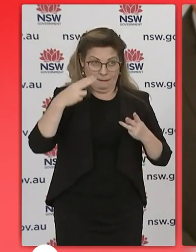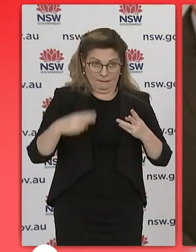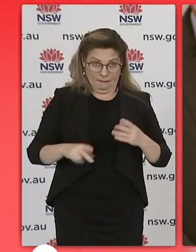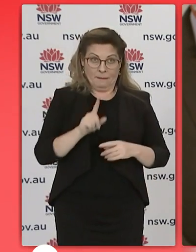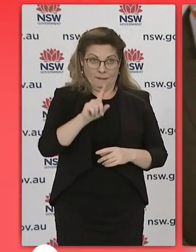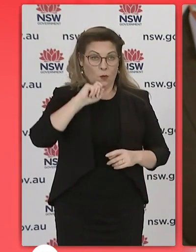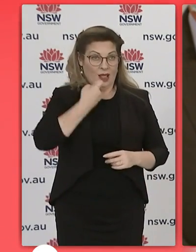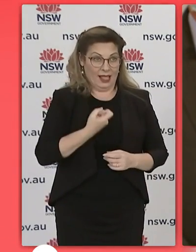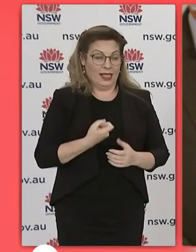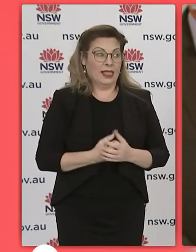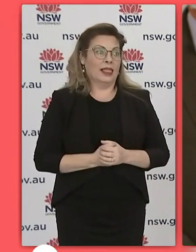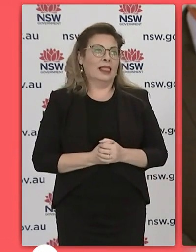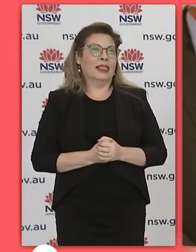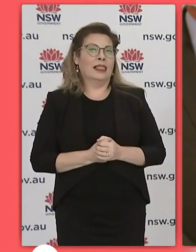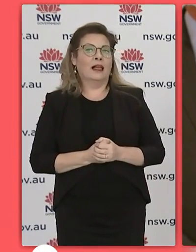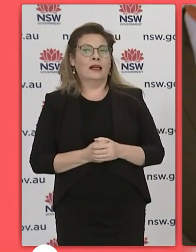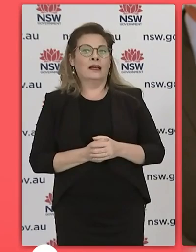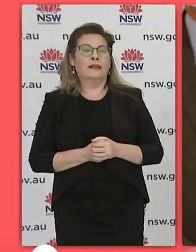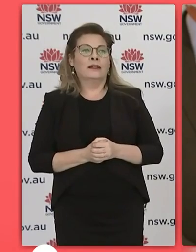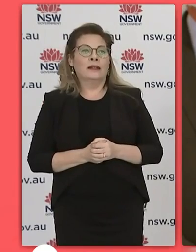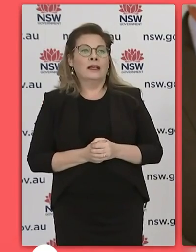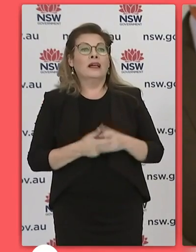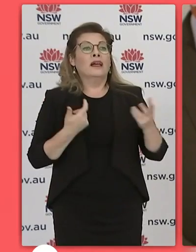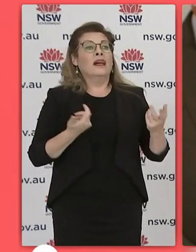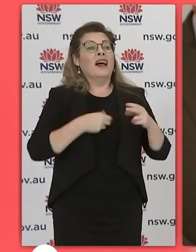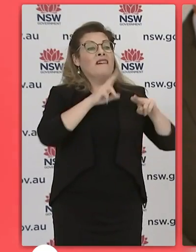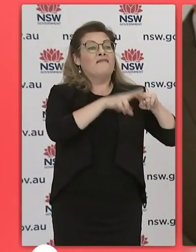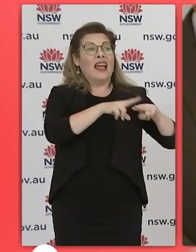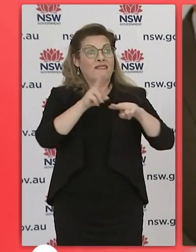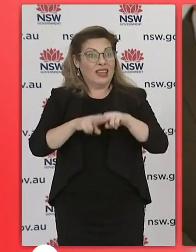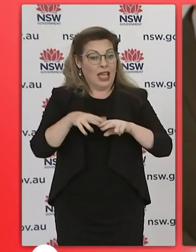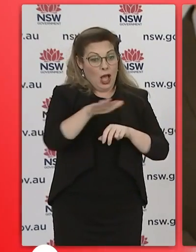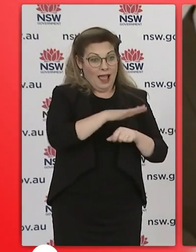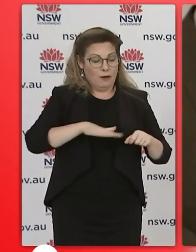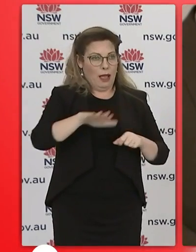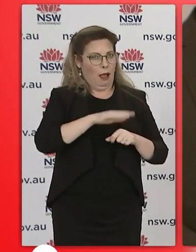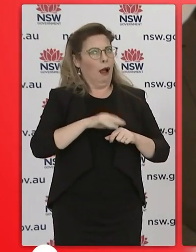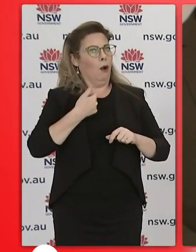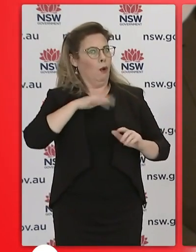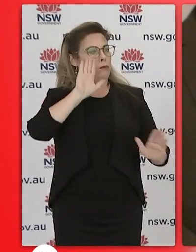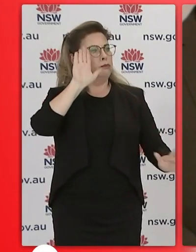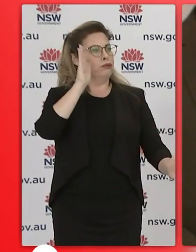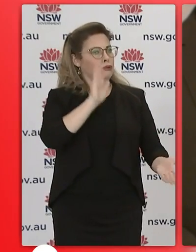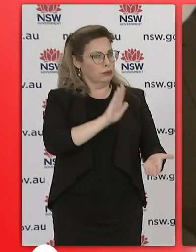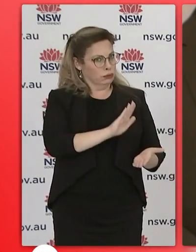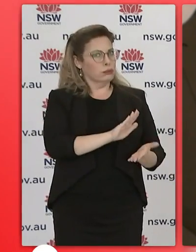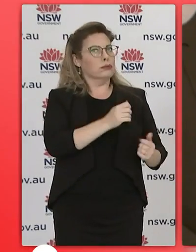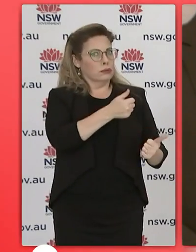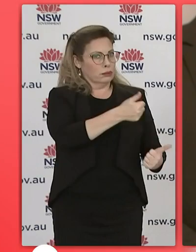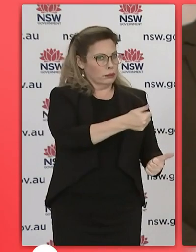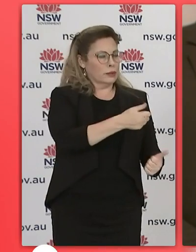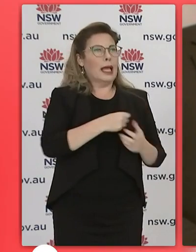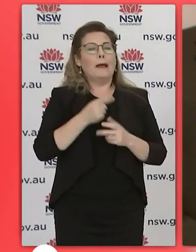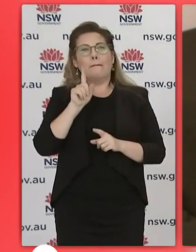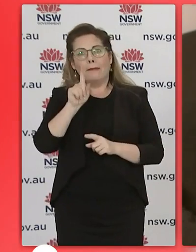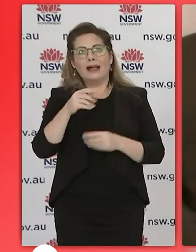some flattening of the curve in fairfield and some of our other local government areas but what we're not seeing we're seeing